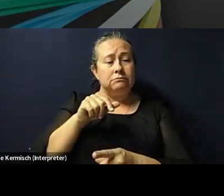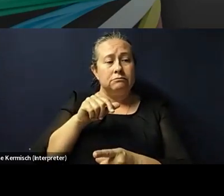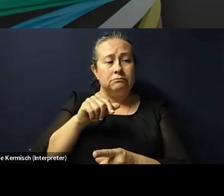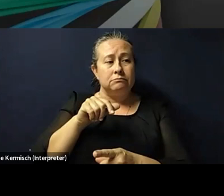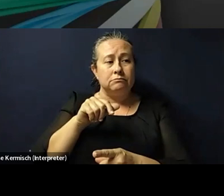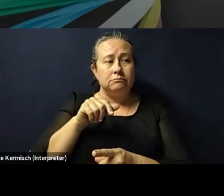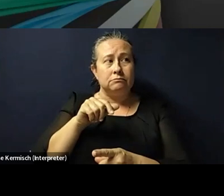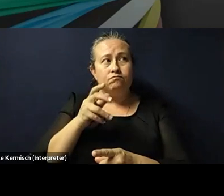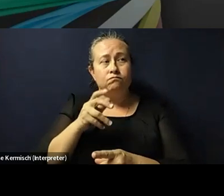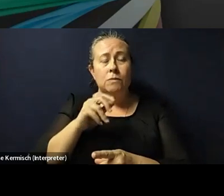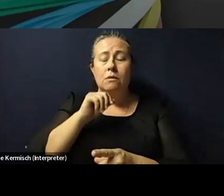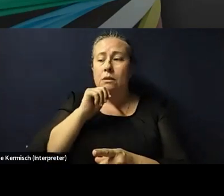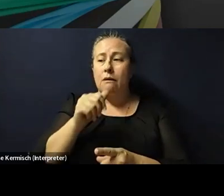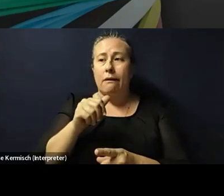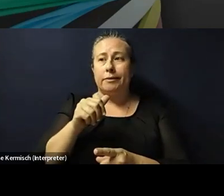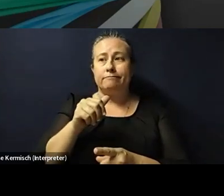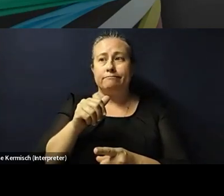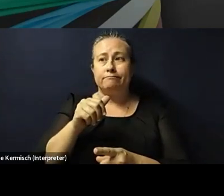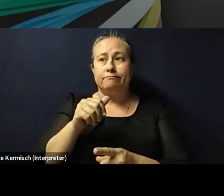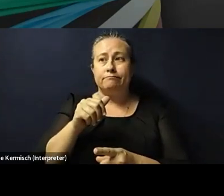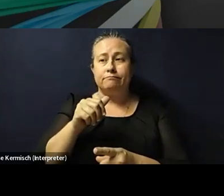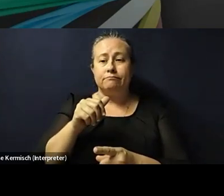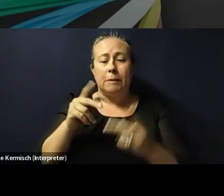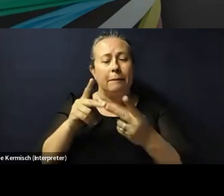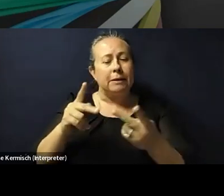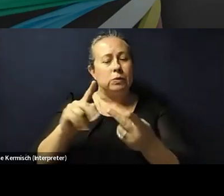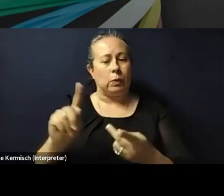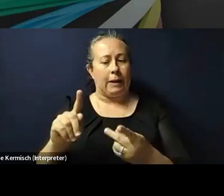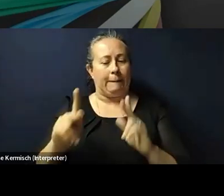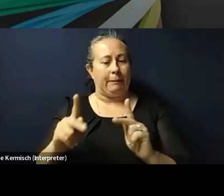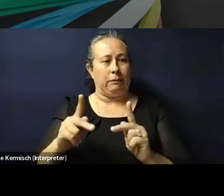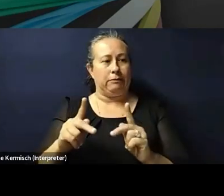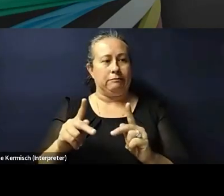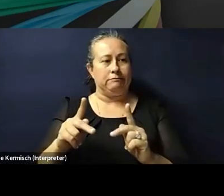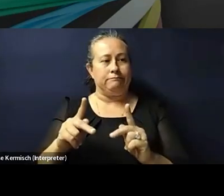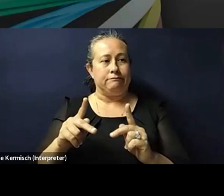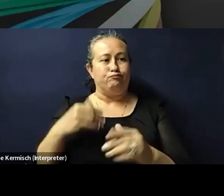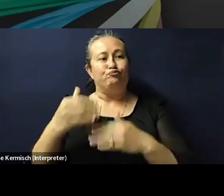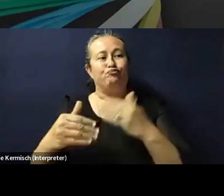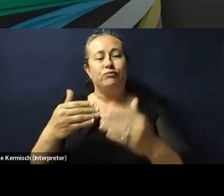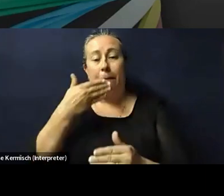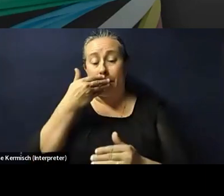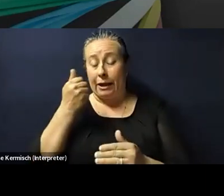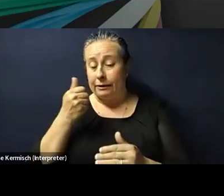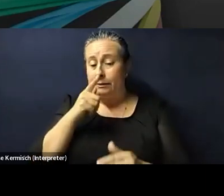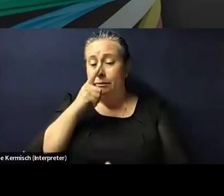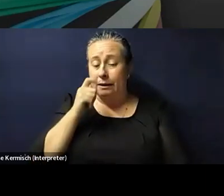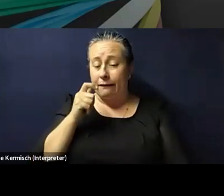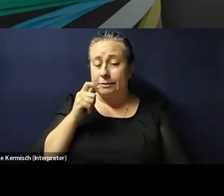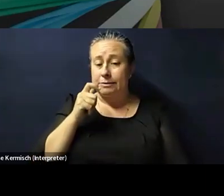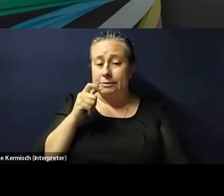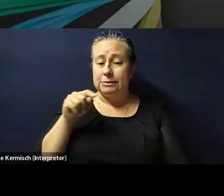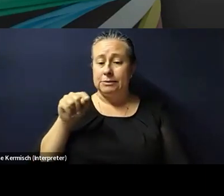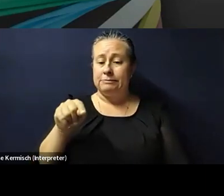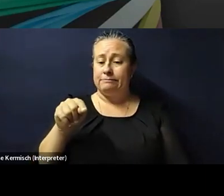folks have necessarily fared better since equatorial sun tends to be